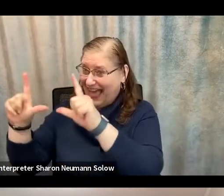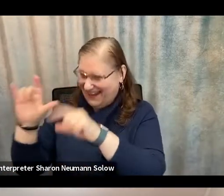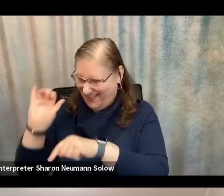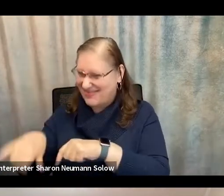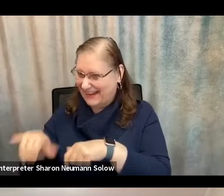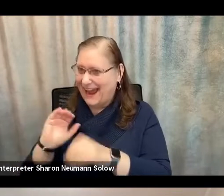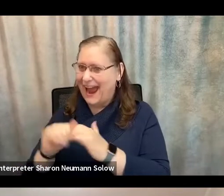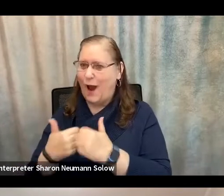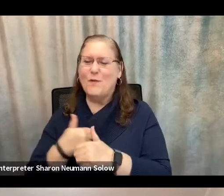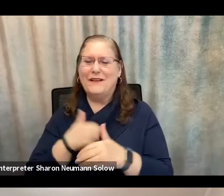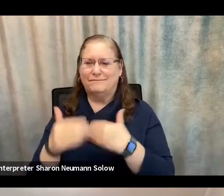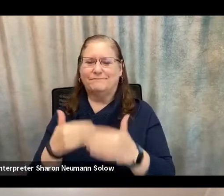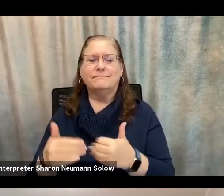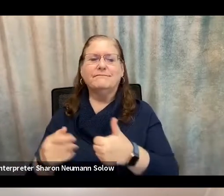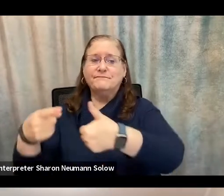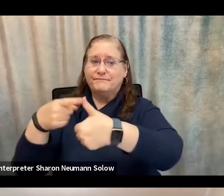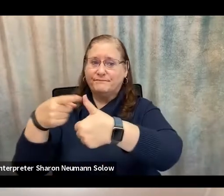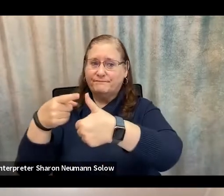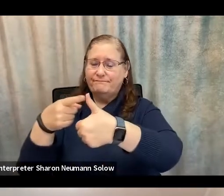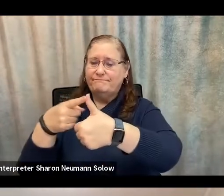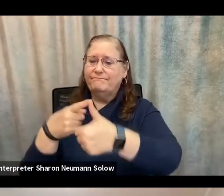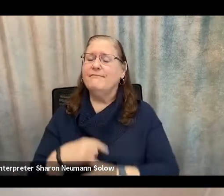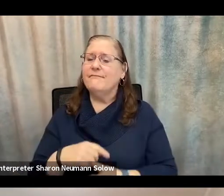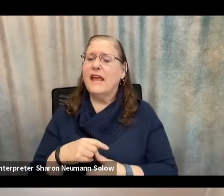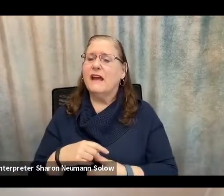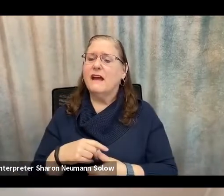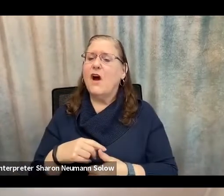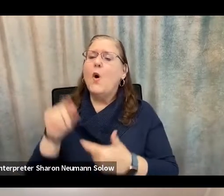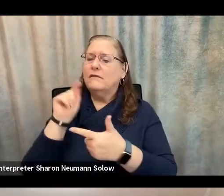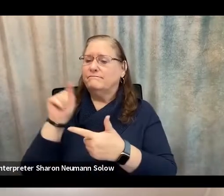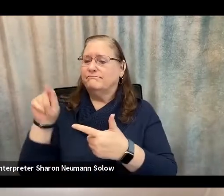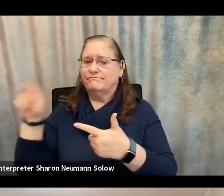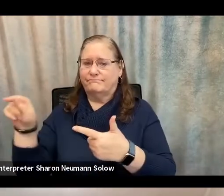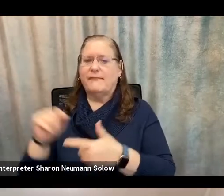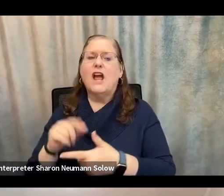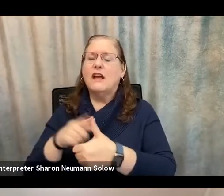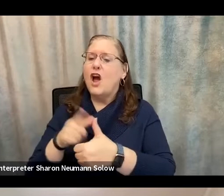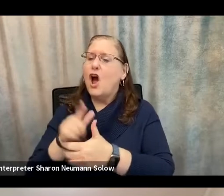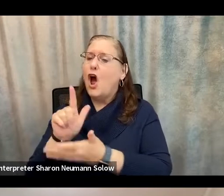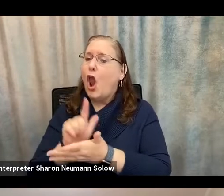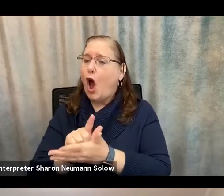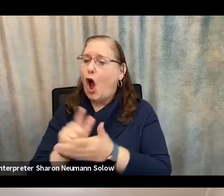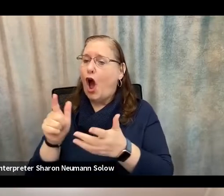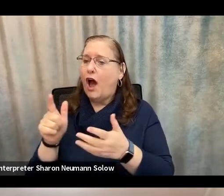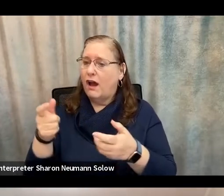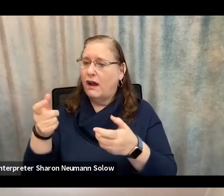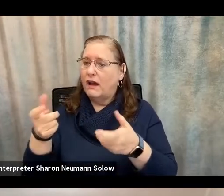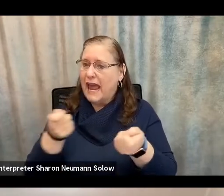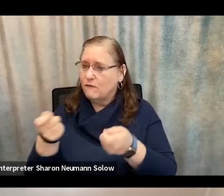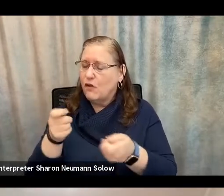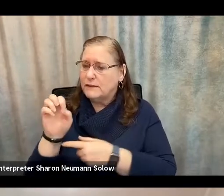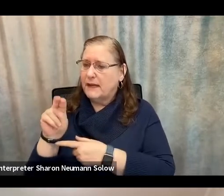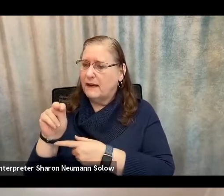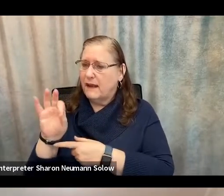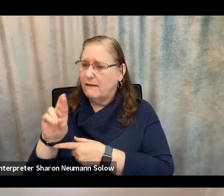The first is law enforcement. We are a law enforcement agency, so we do conduct investigations and we do bring lawsuits. We do